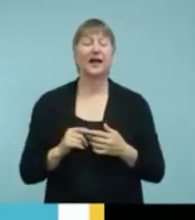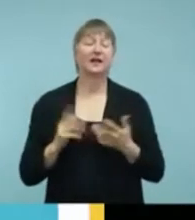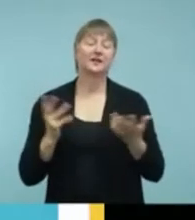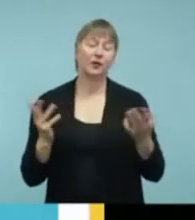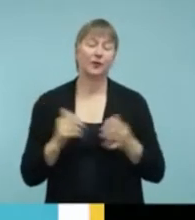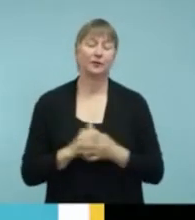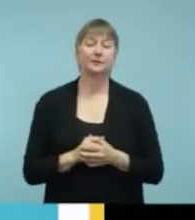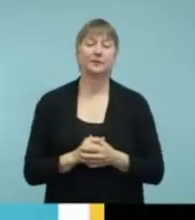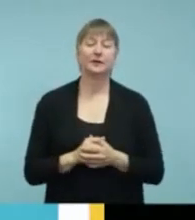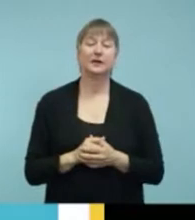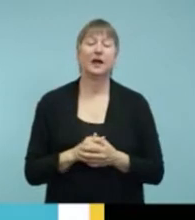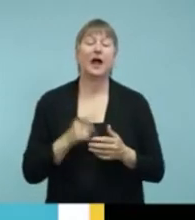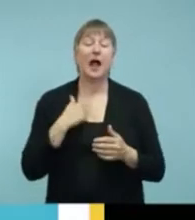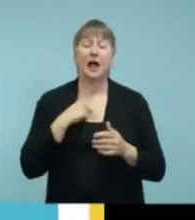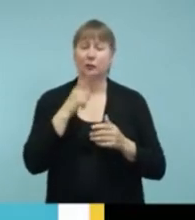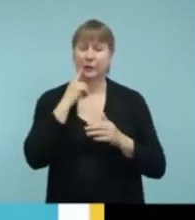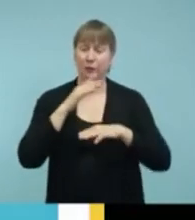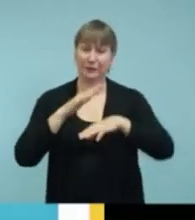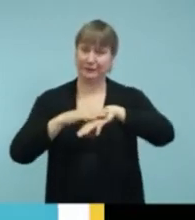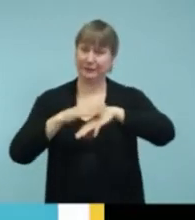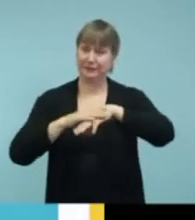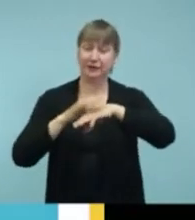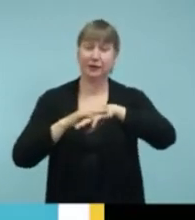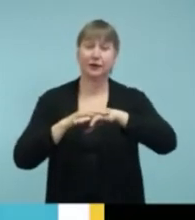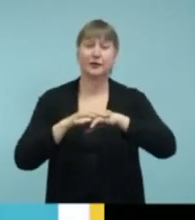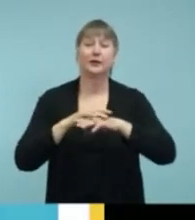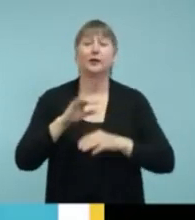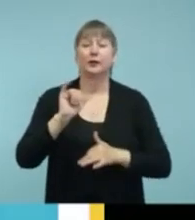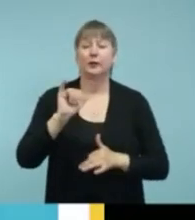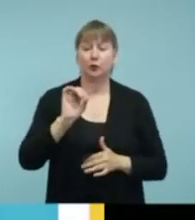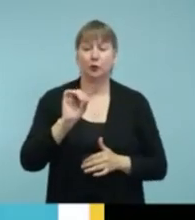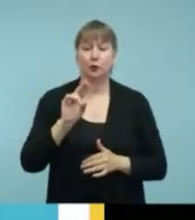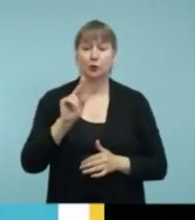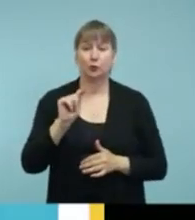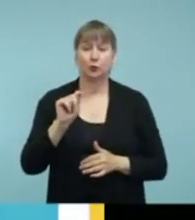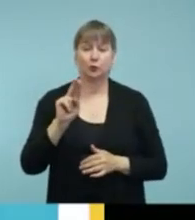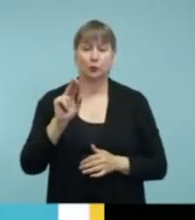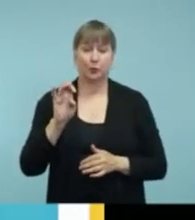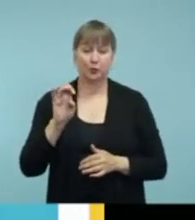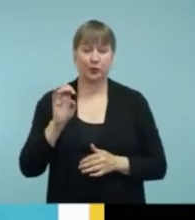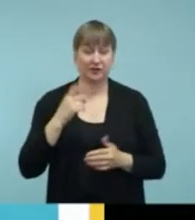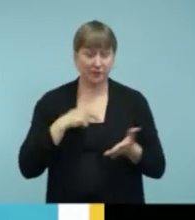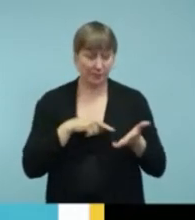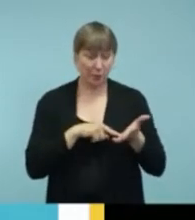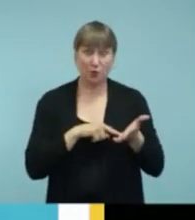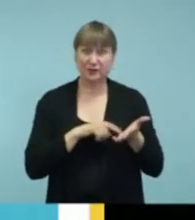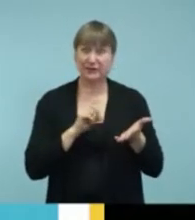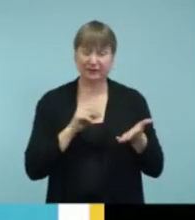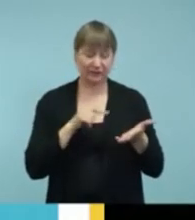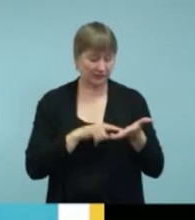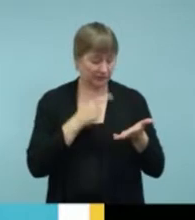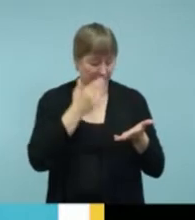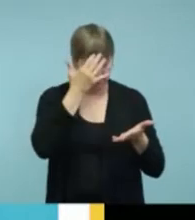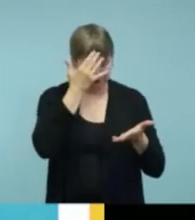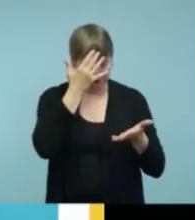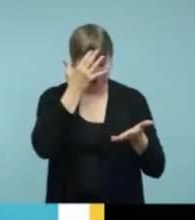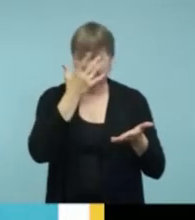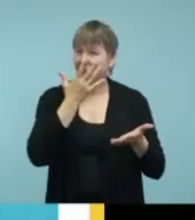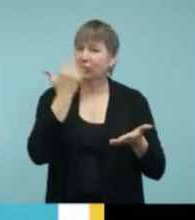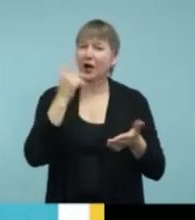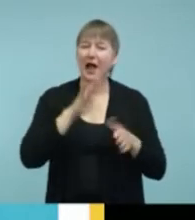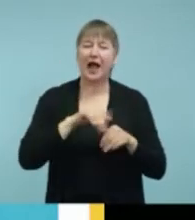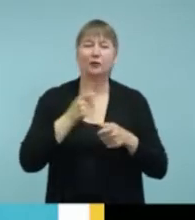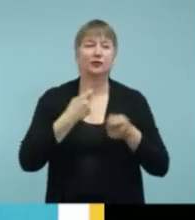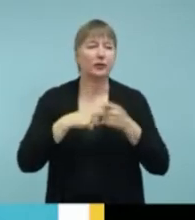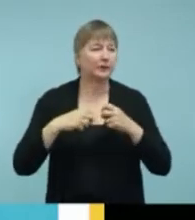out is YouTube. So let's say you have a device and you can't remember how to change the battery or how to change the program.